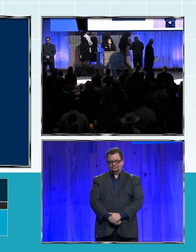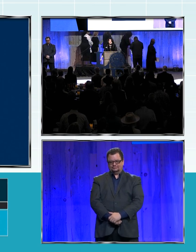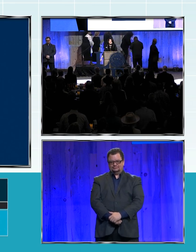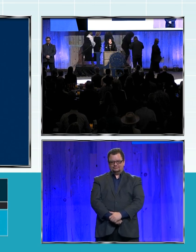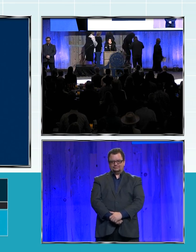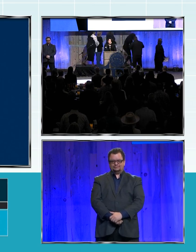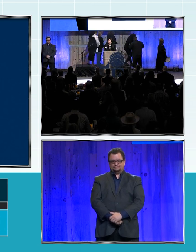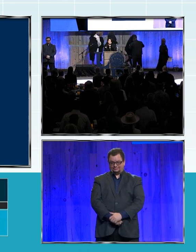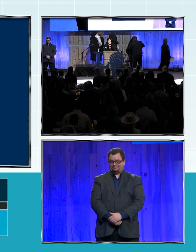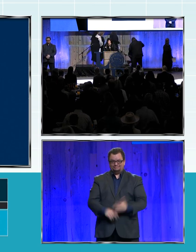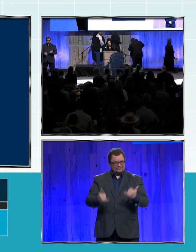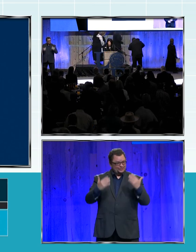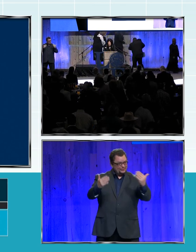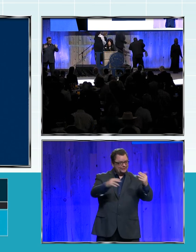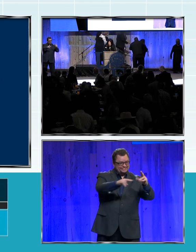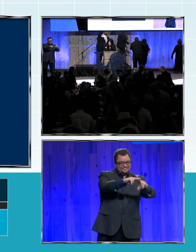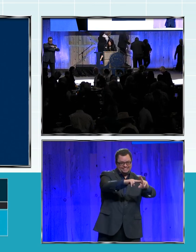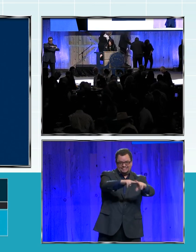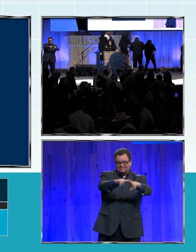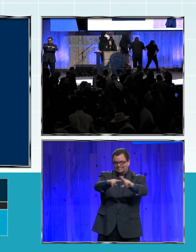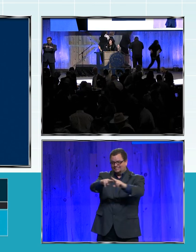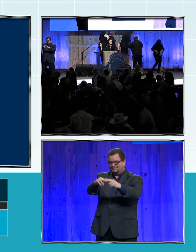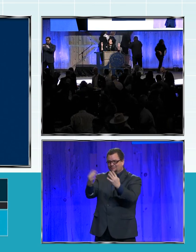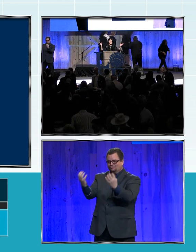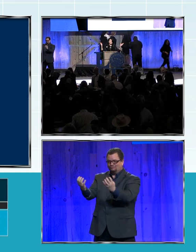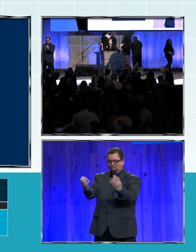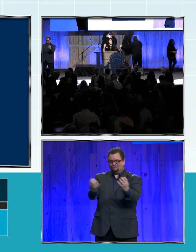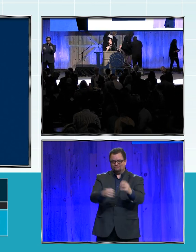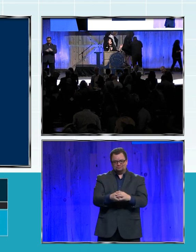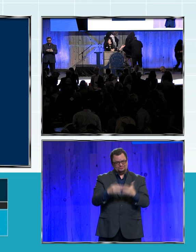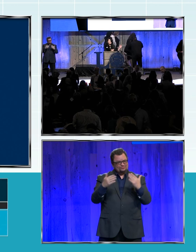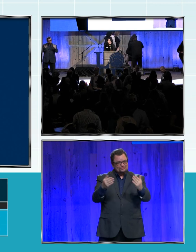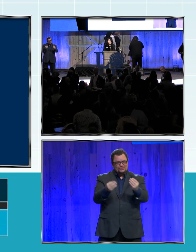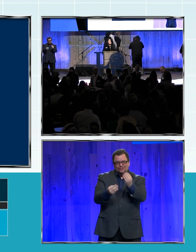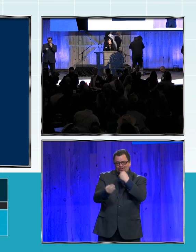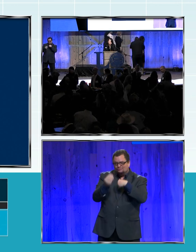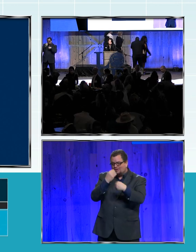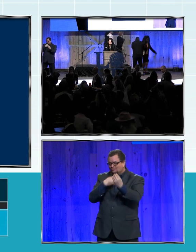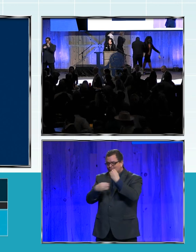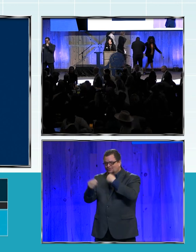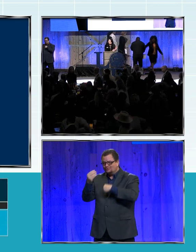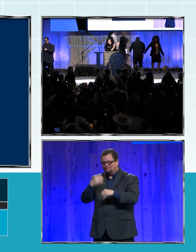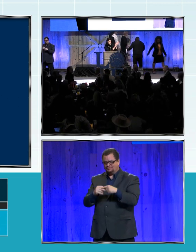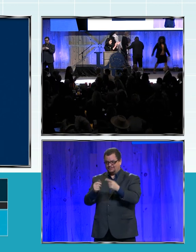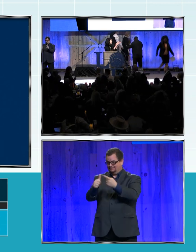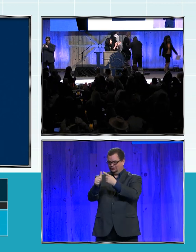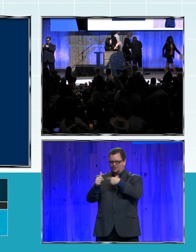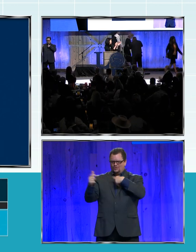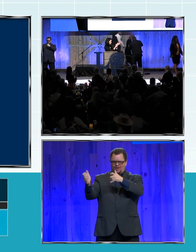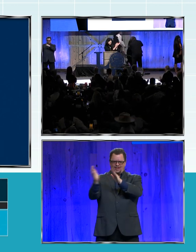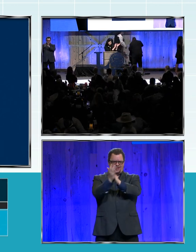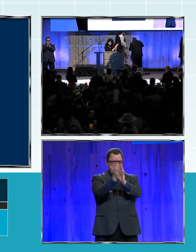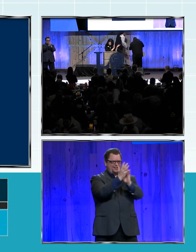You may take your seats and begin your lunch, but first let's definitely give a big round of applause and thank you.